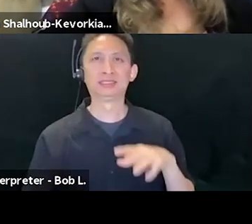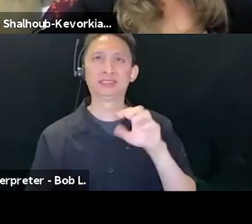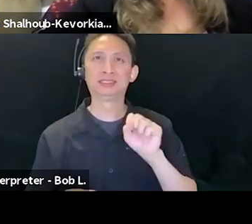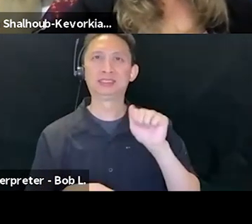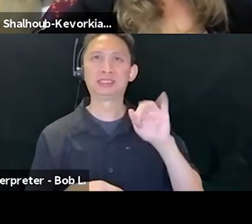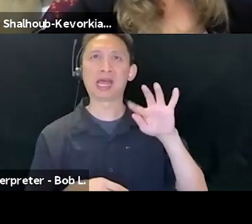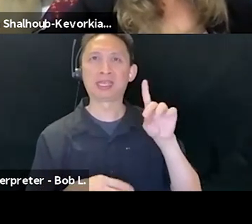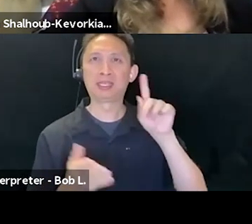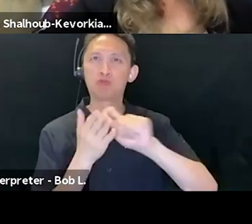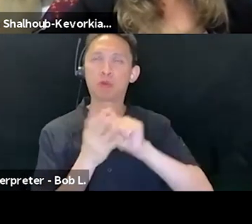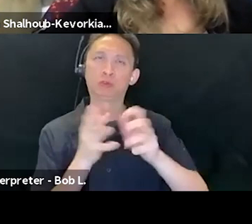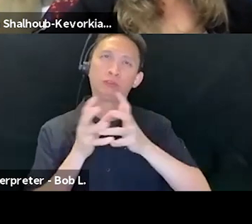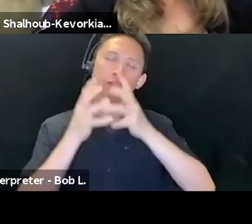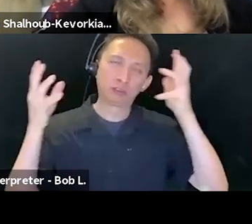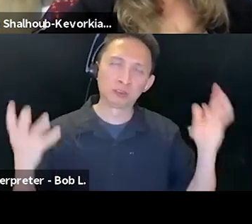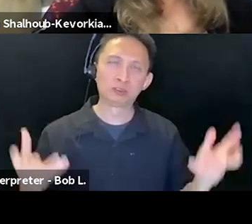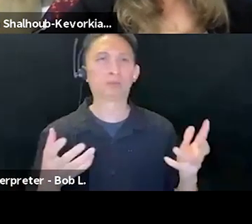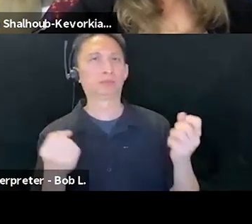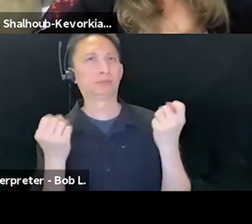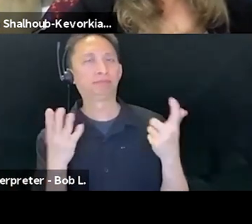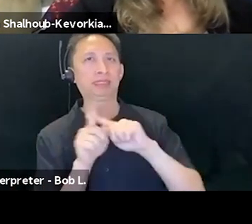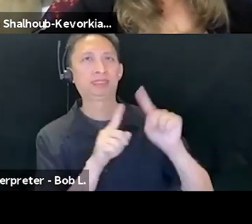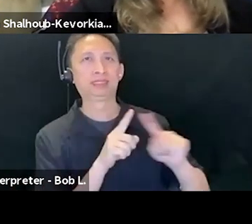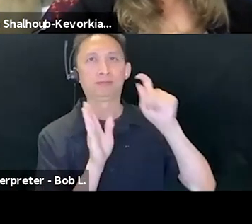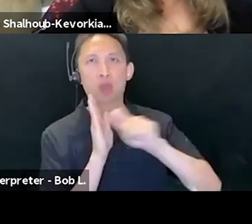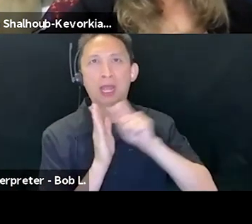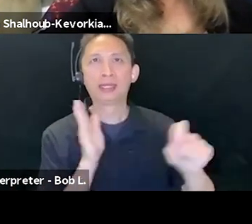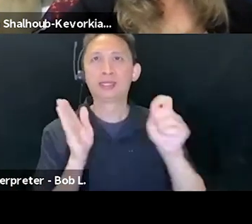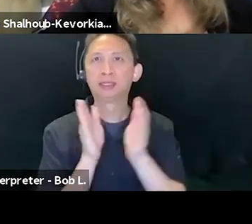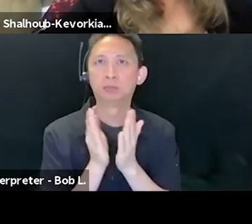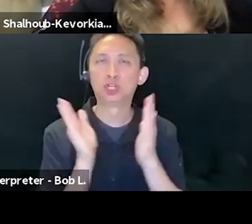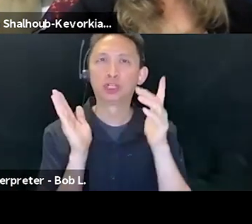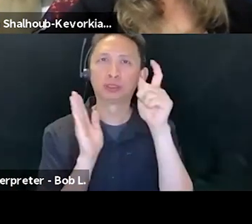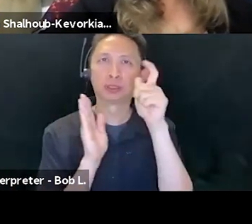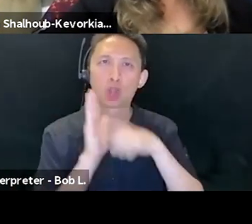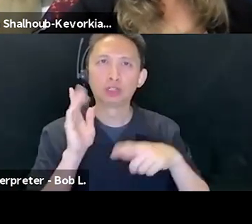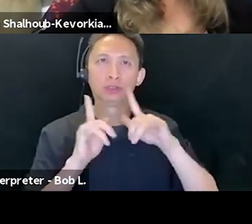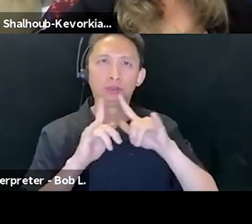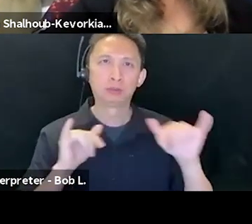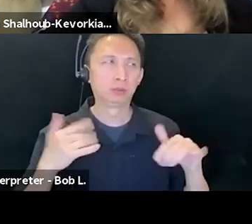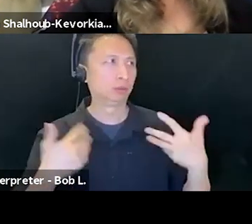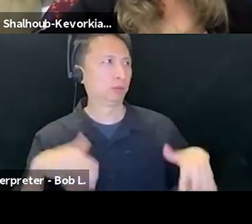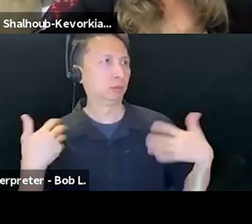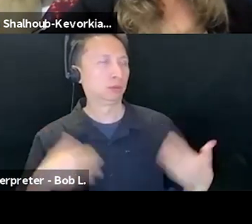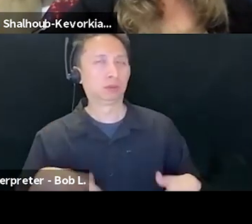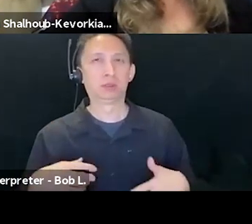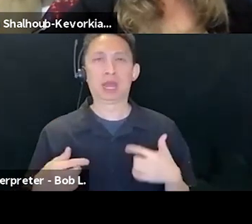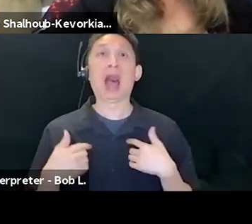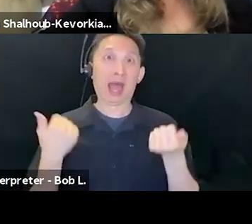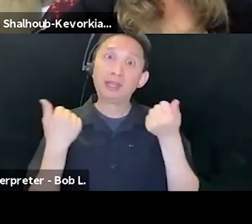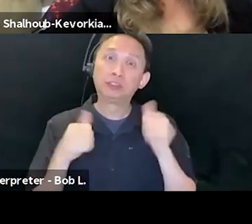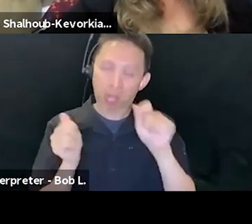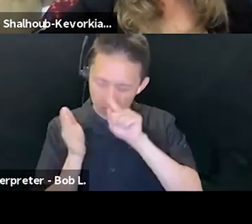so many texts, essays, et cetera, that one could turn to. The temptations are endless. I mean, I was, I went through about 20 different